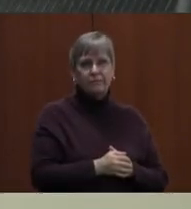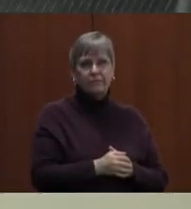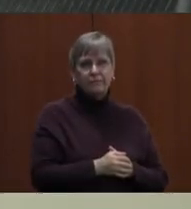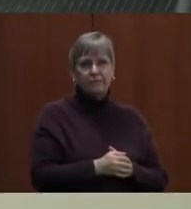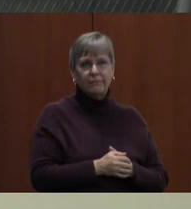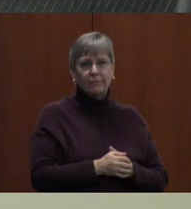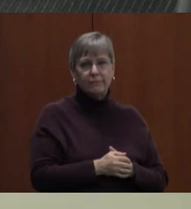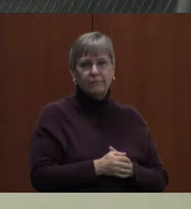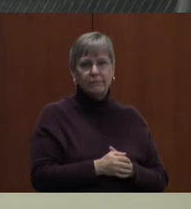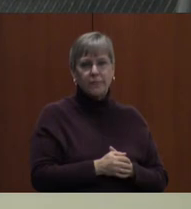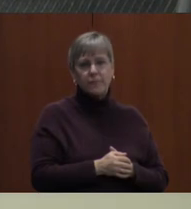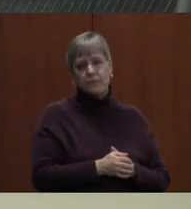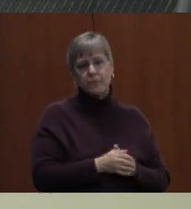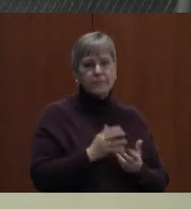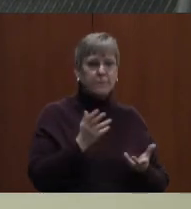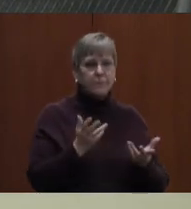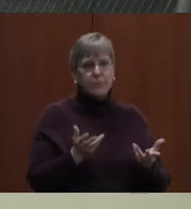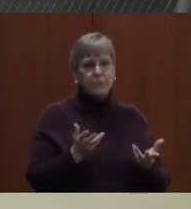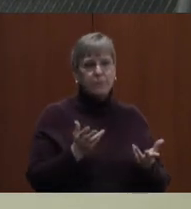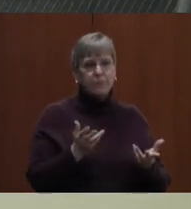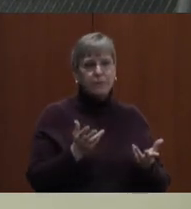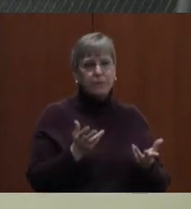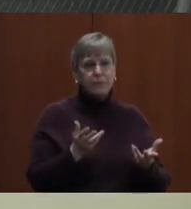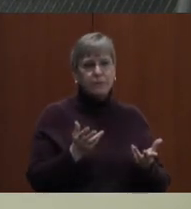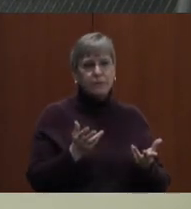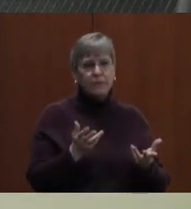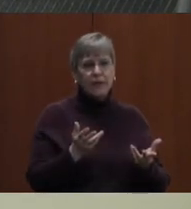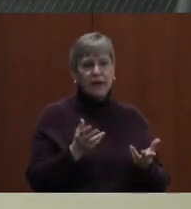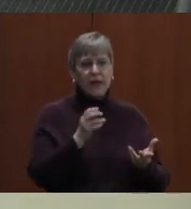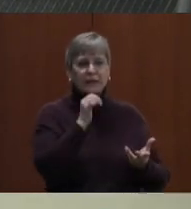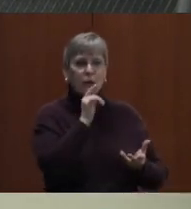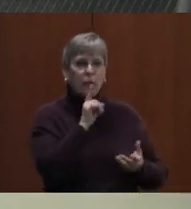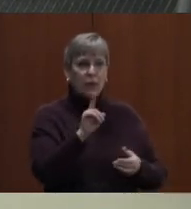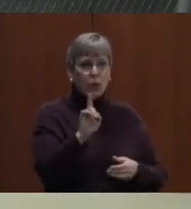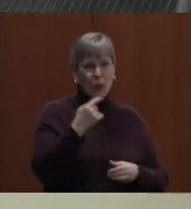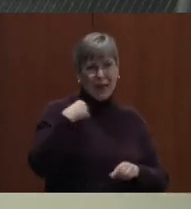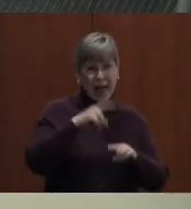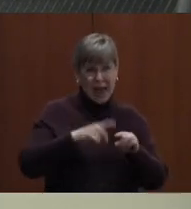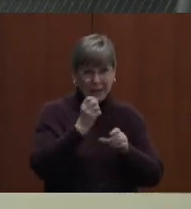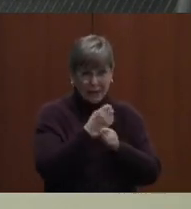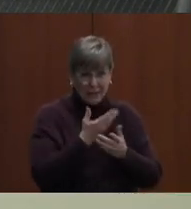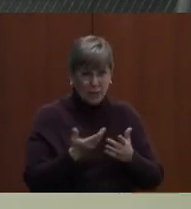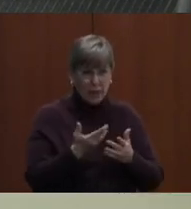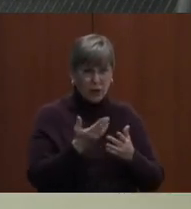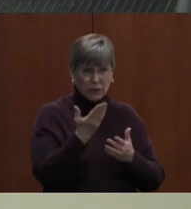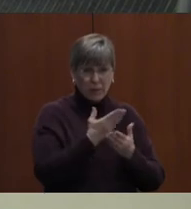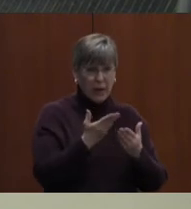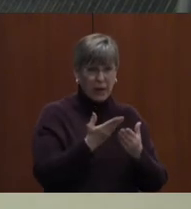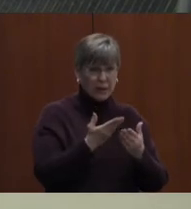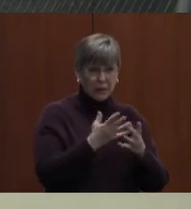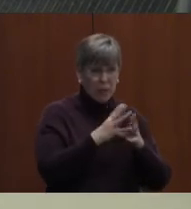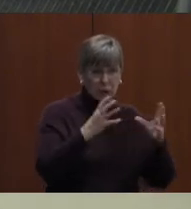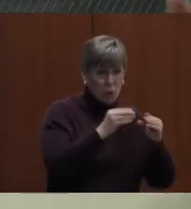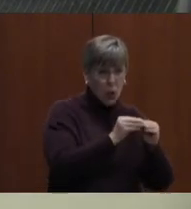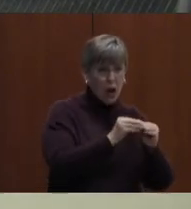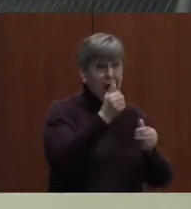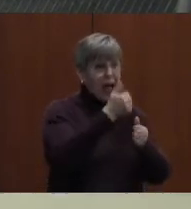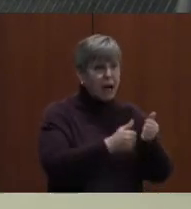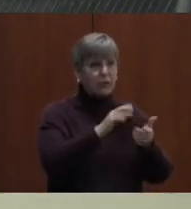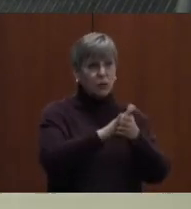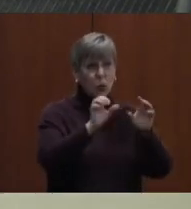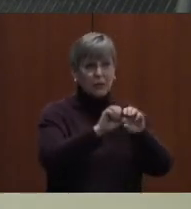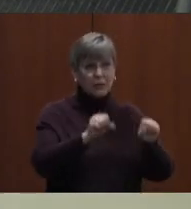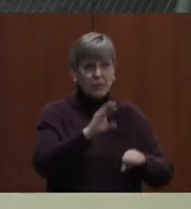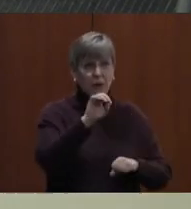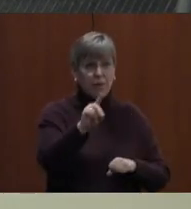you know, where we, we can't get something or something is much more, I mean, because of the school, every school system in